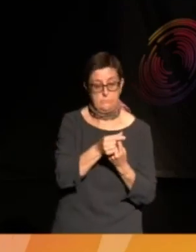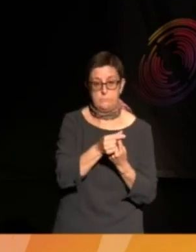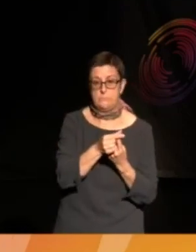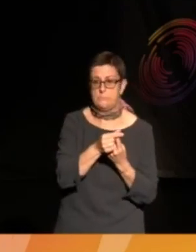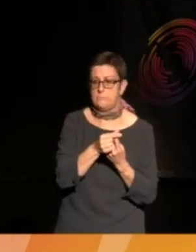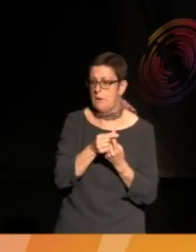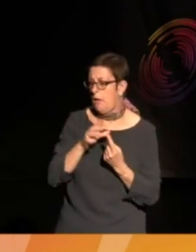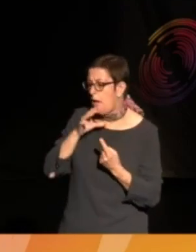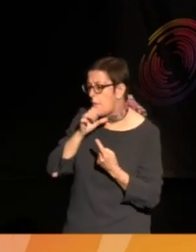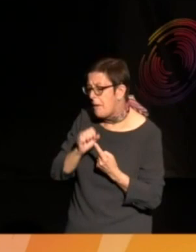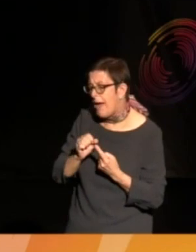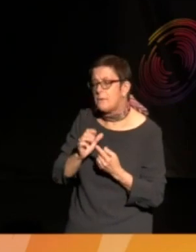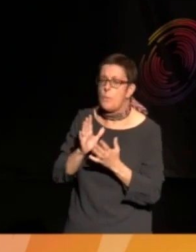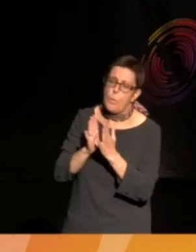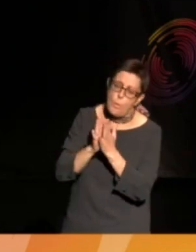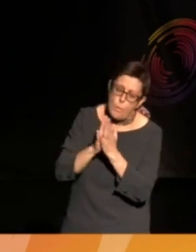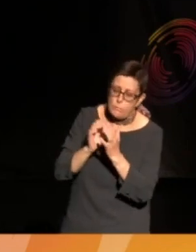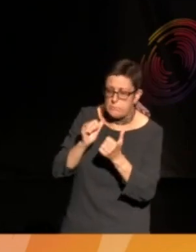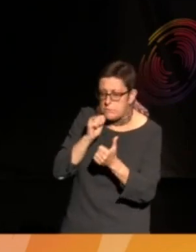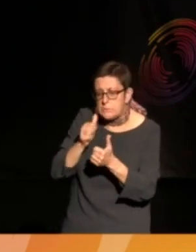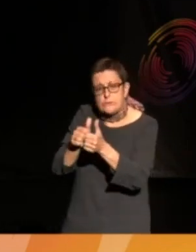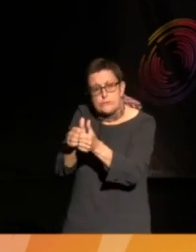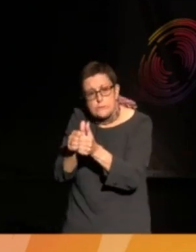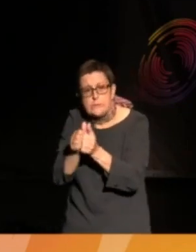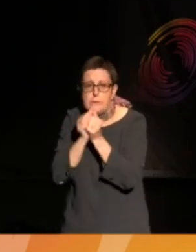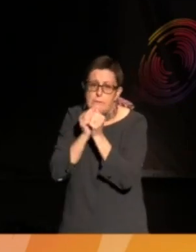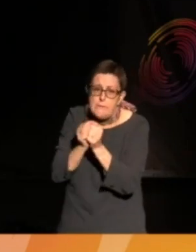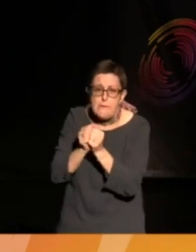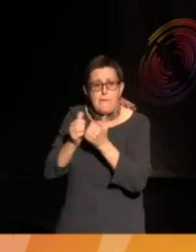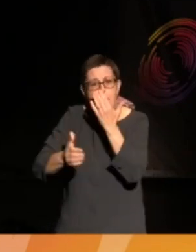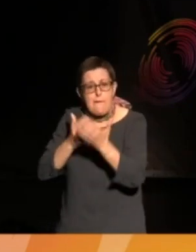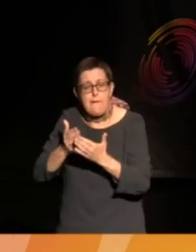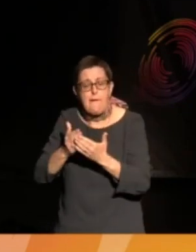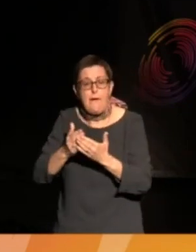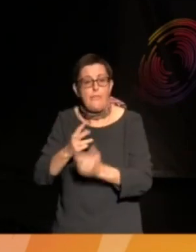celebratory. The officer is lauded as a hero.